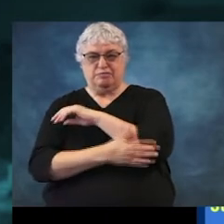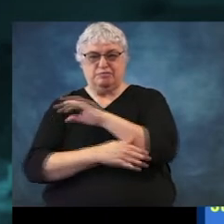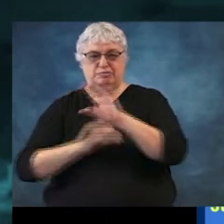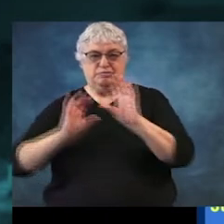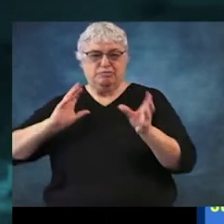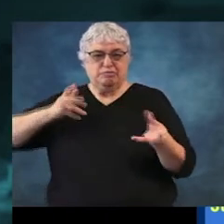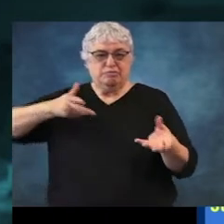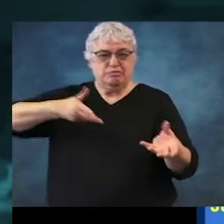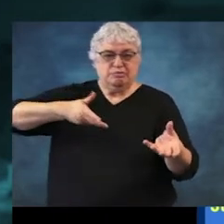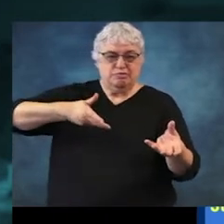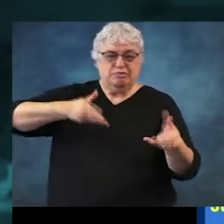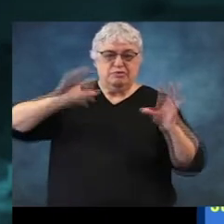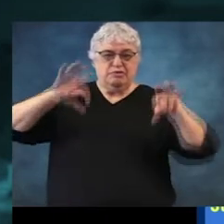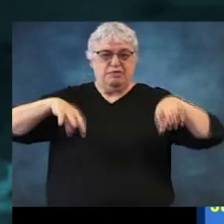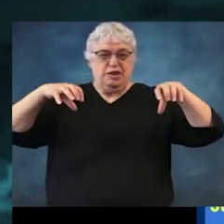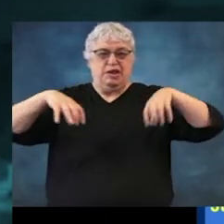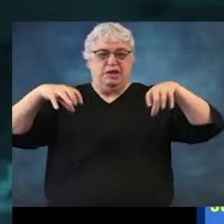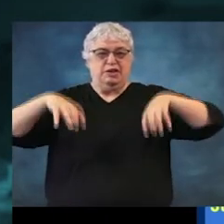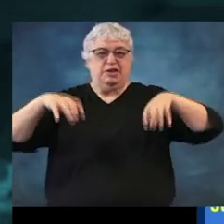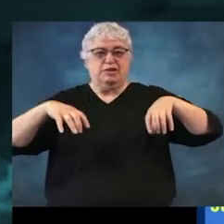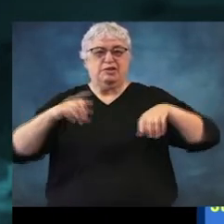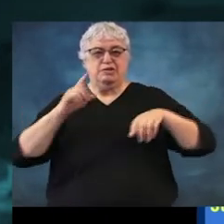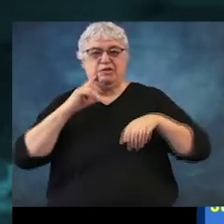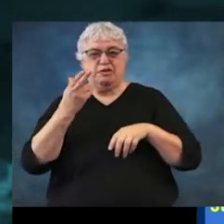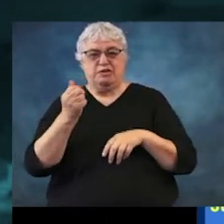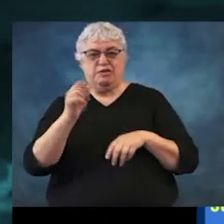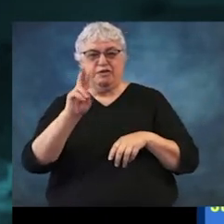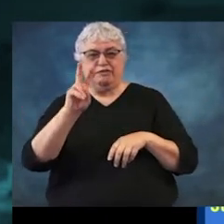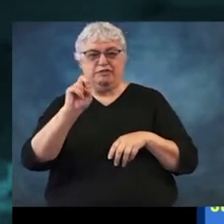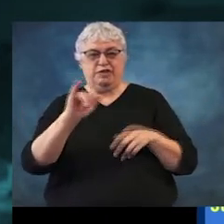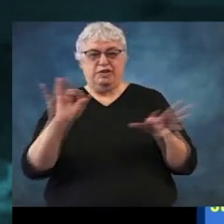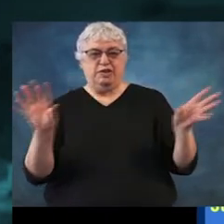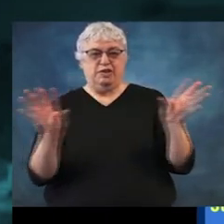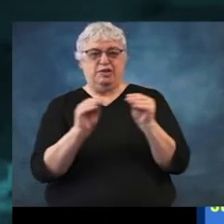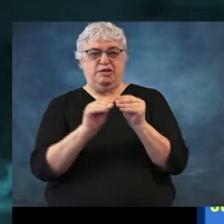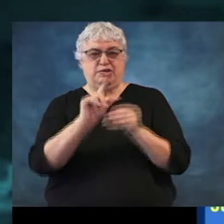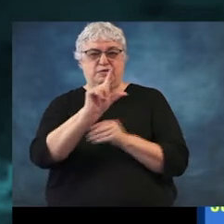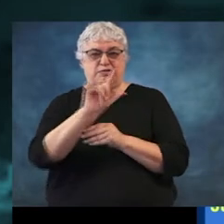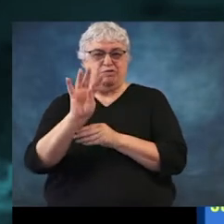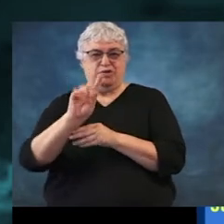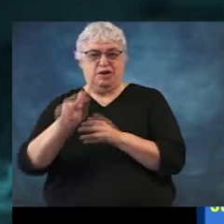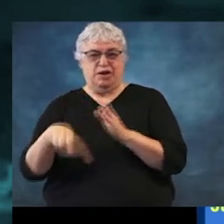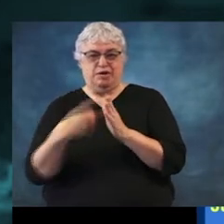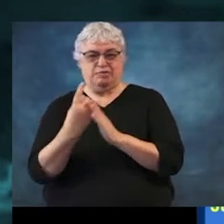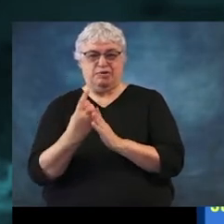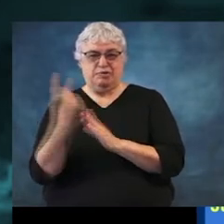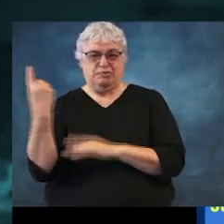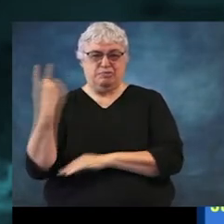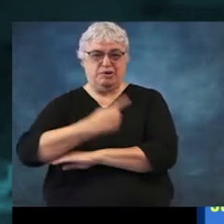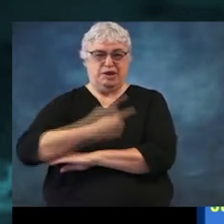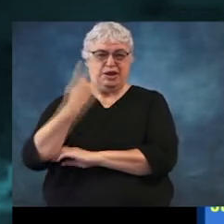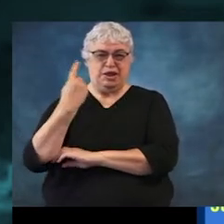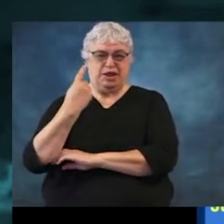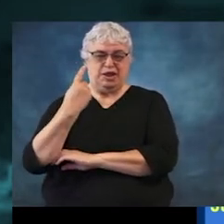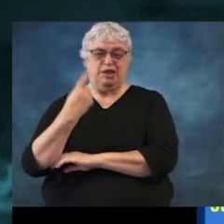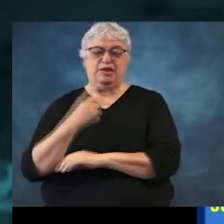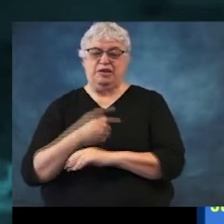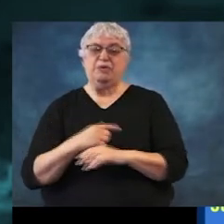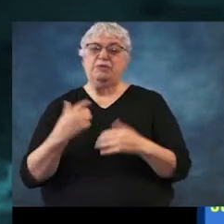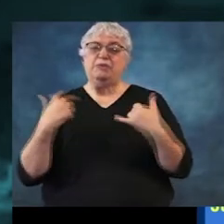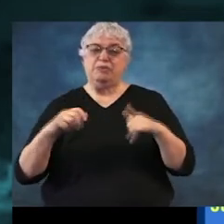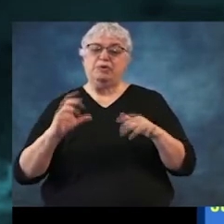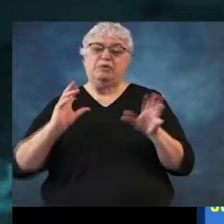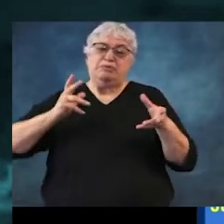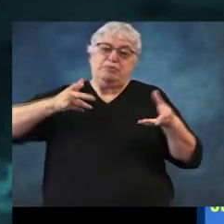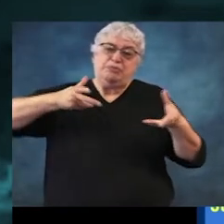the rainfall we had during Harvey. And you put that all in a 24-hour, one-day period. So a significant